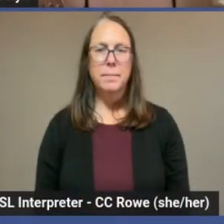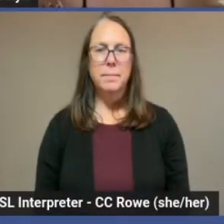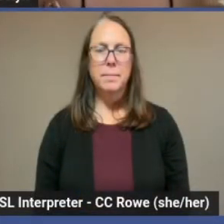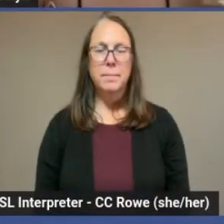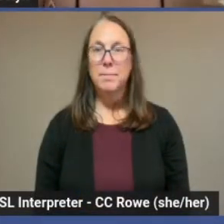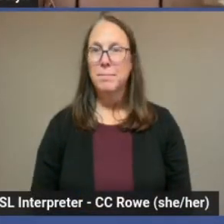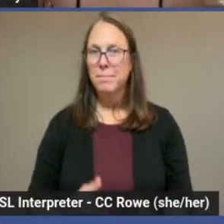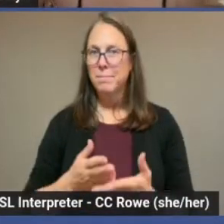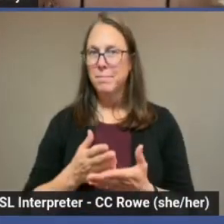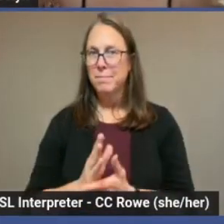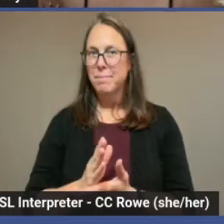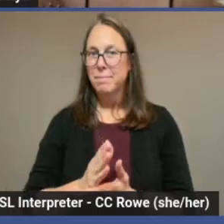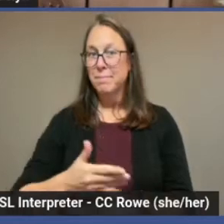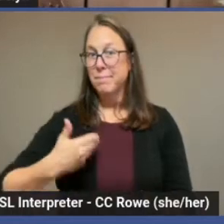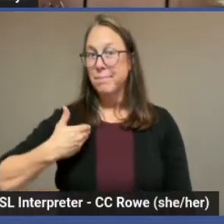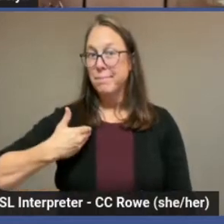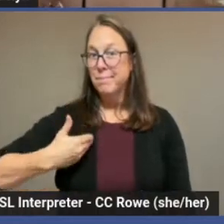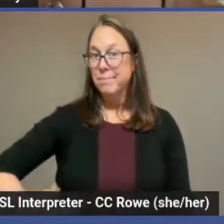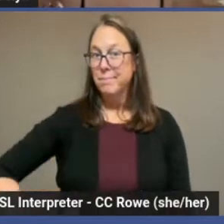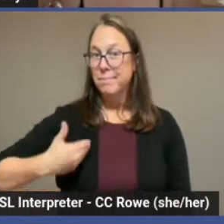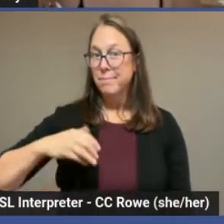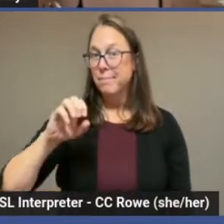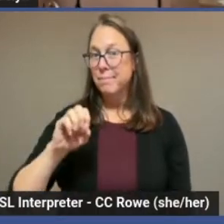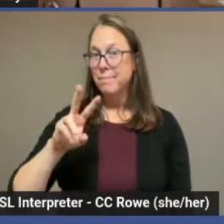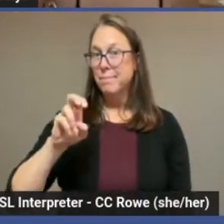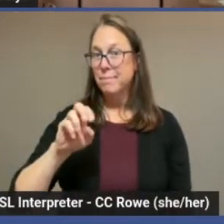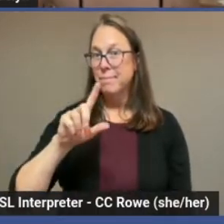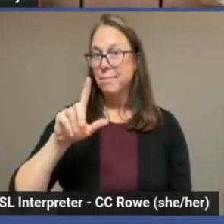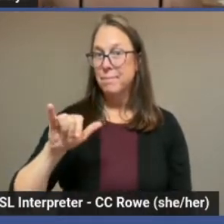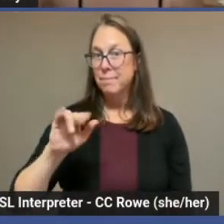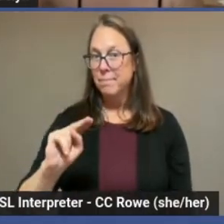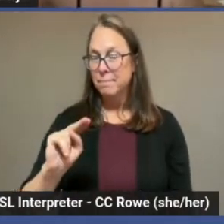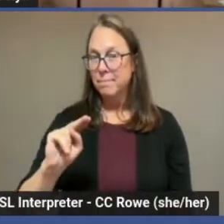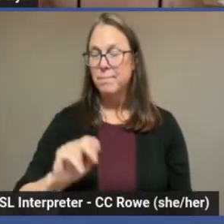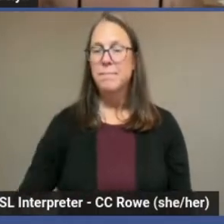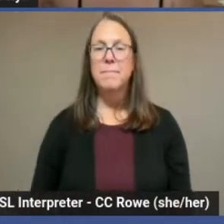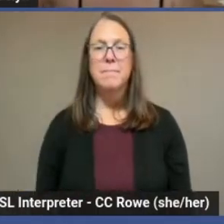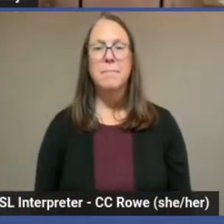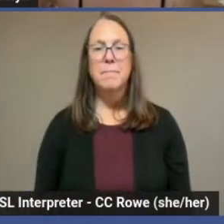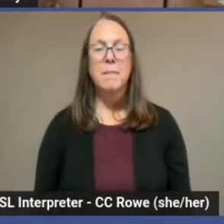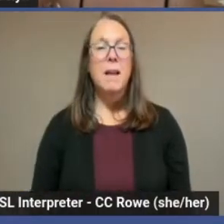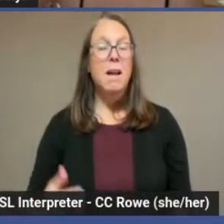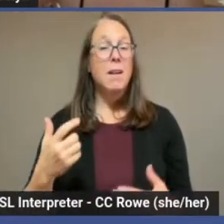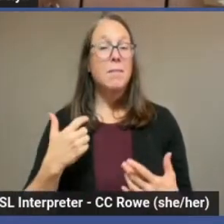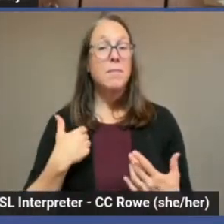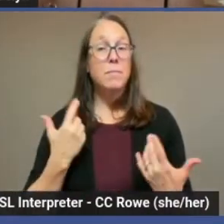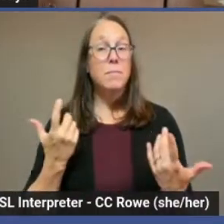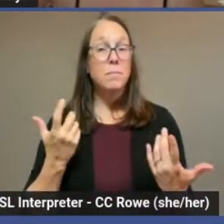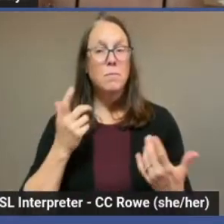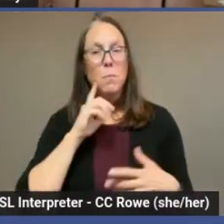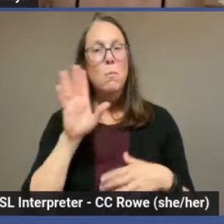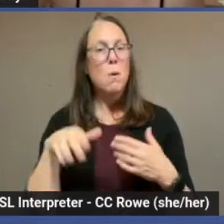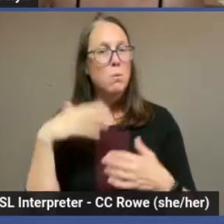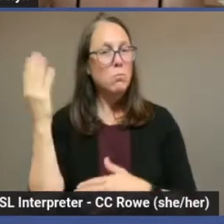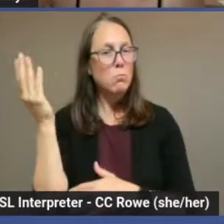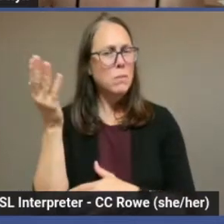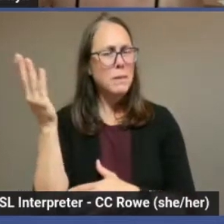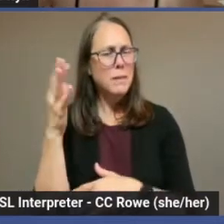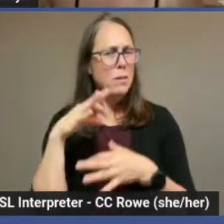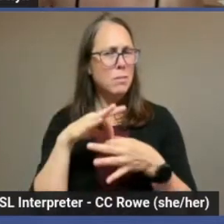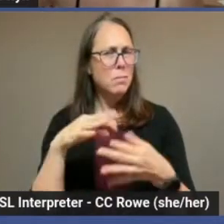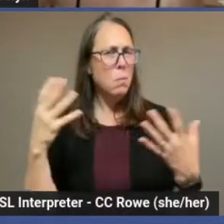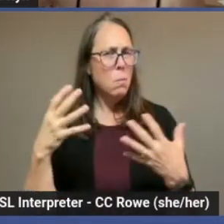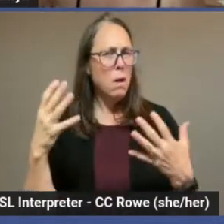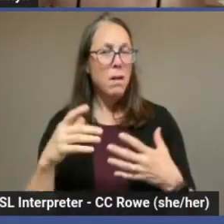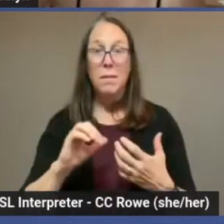All righty, my name is Evelyn, and I'm going to be presenting on how to